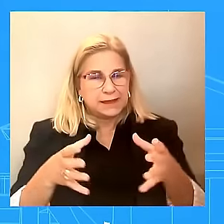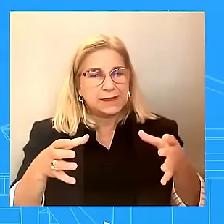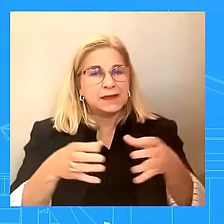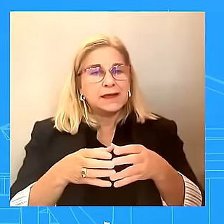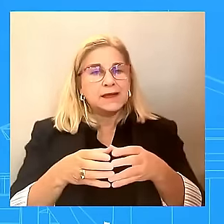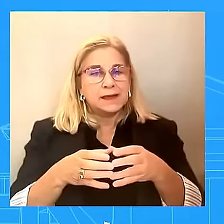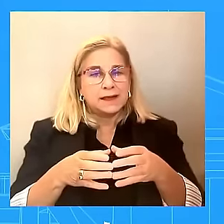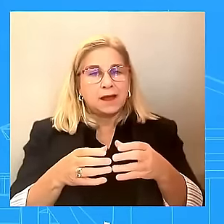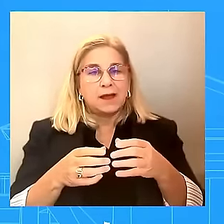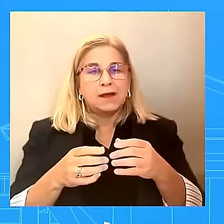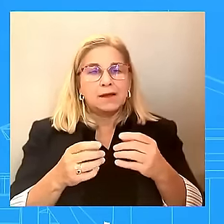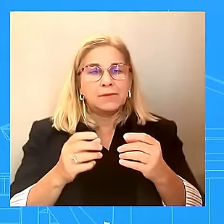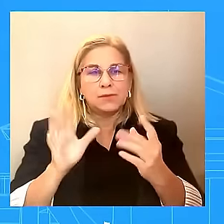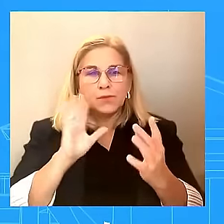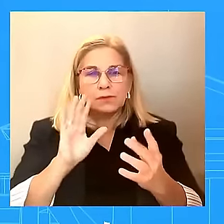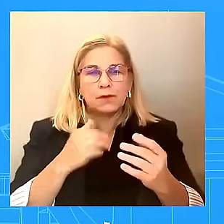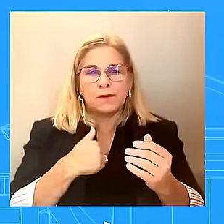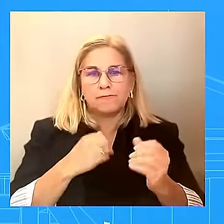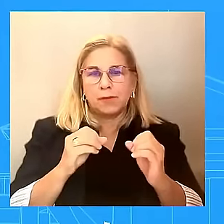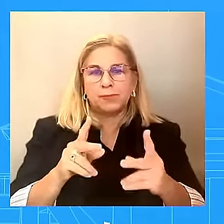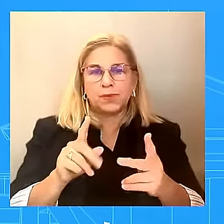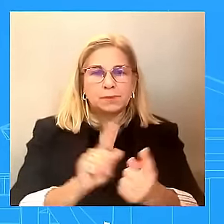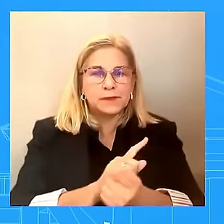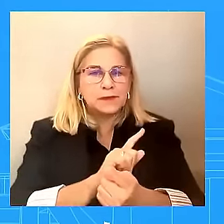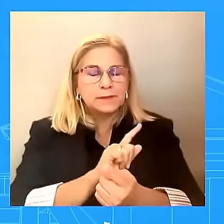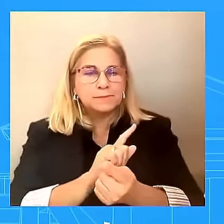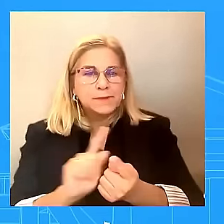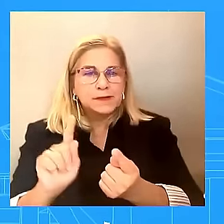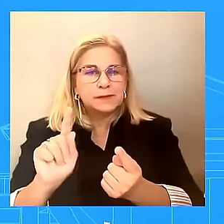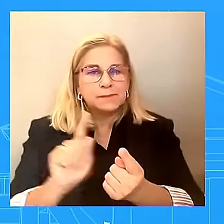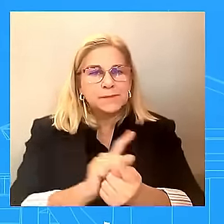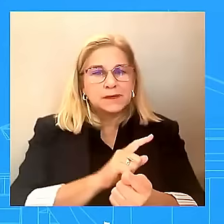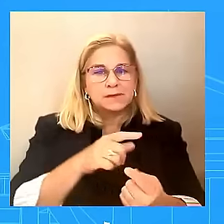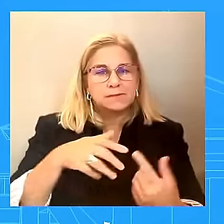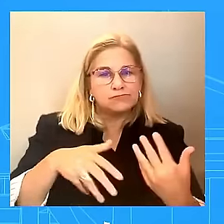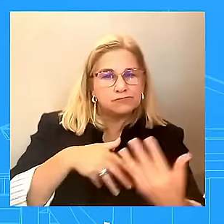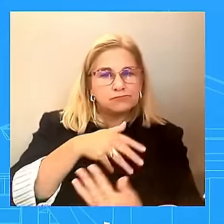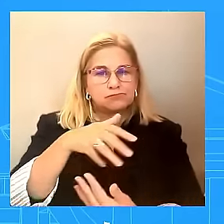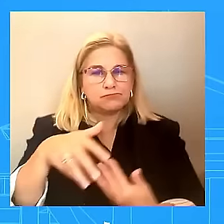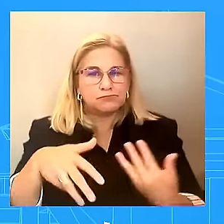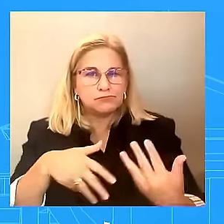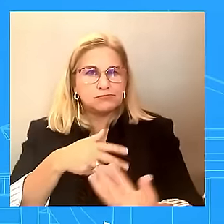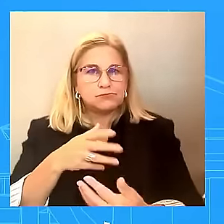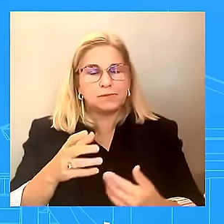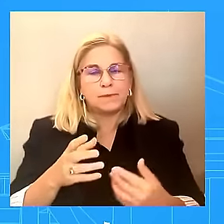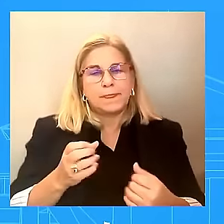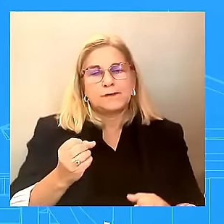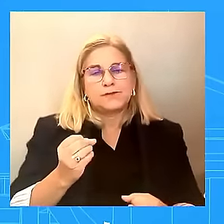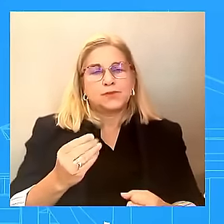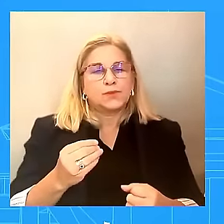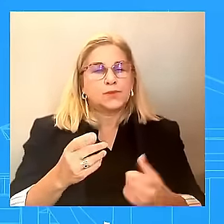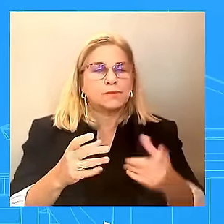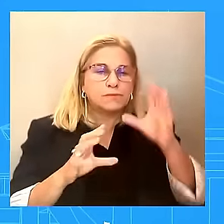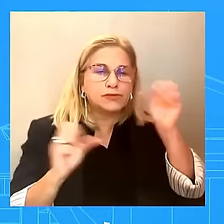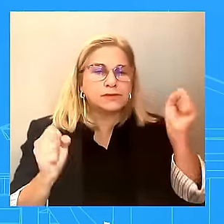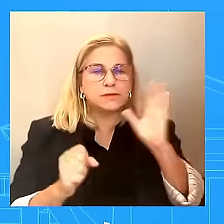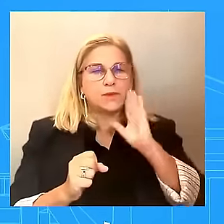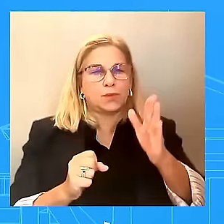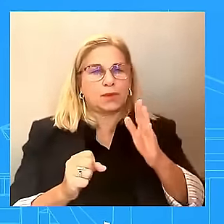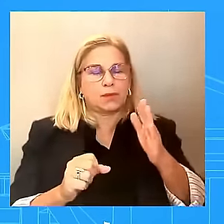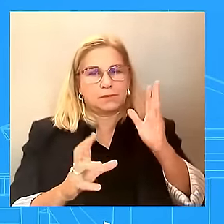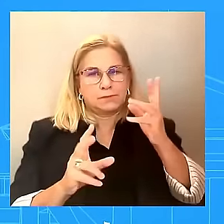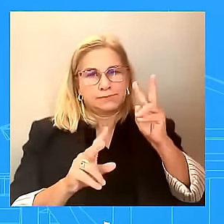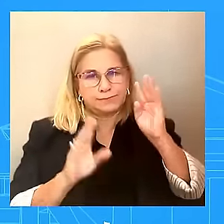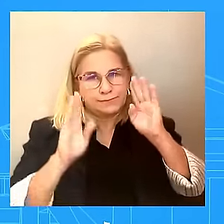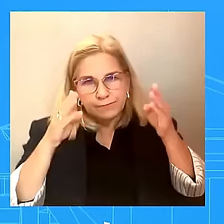And so this is what the President is going to focus on, and that's what I'm going to speak to. Thank you, Crane. On the